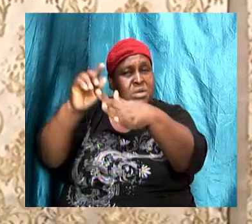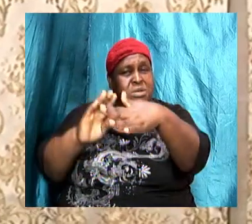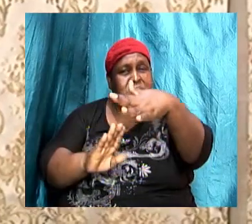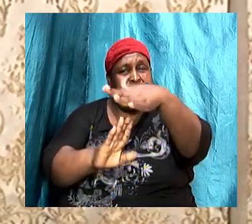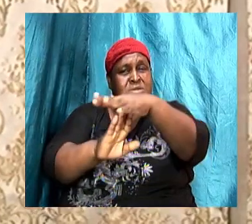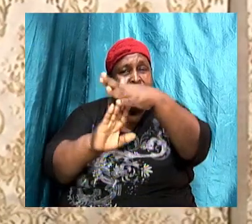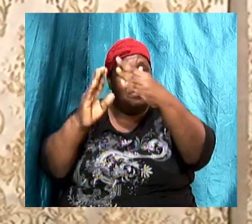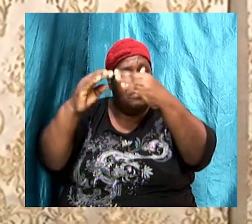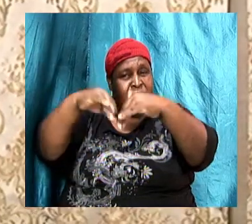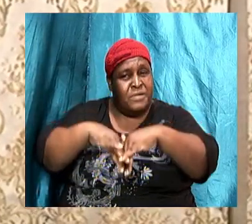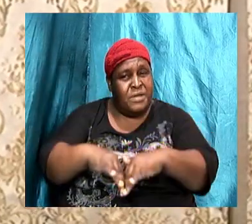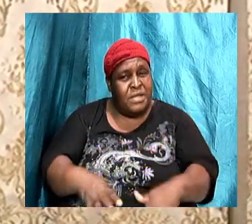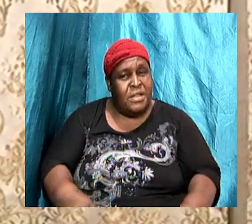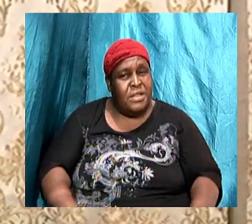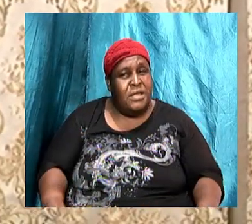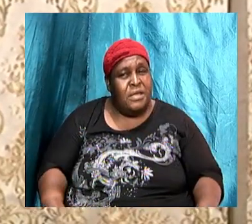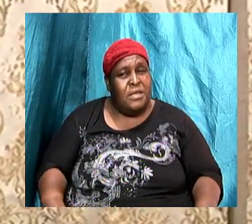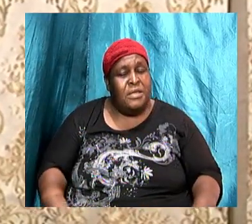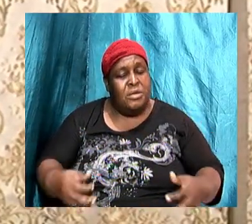on no matter what